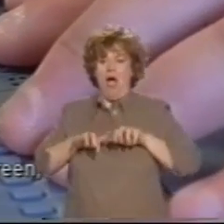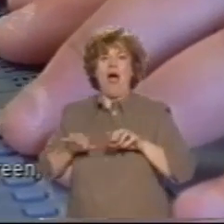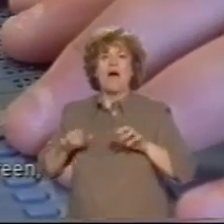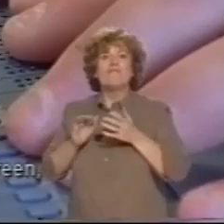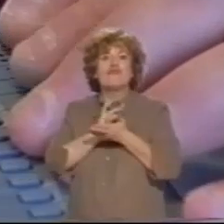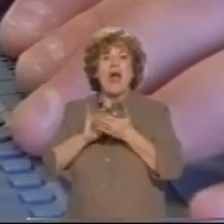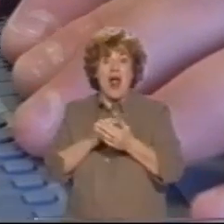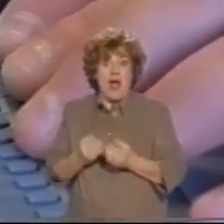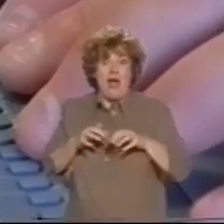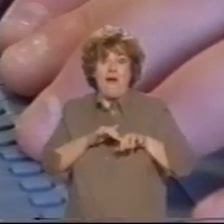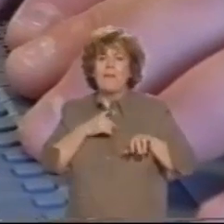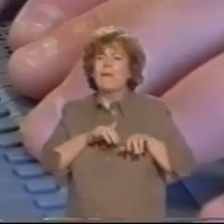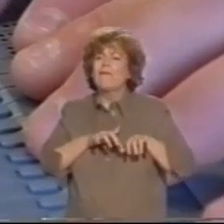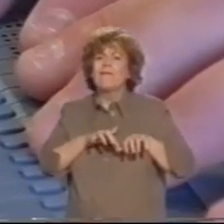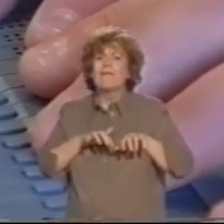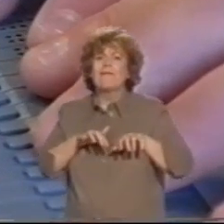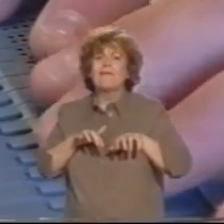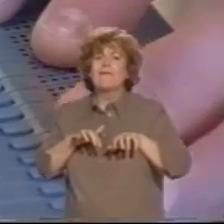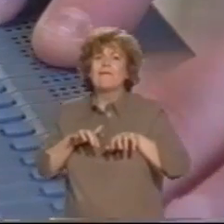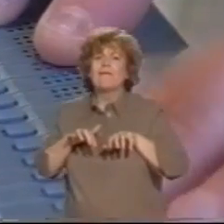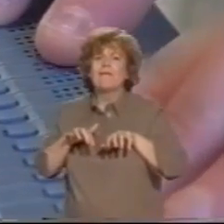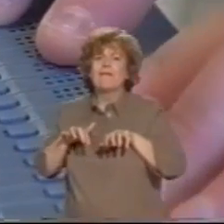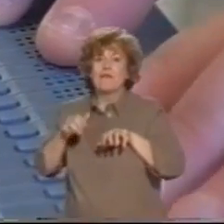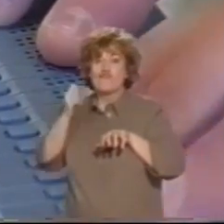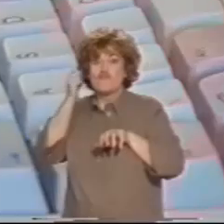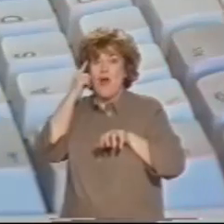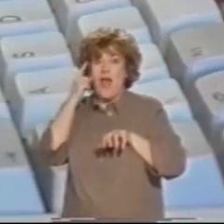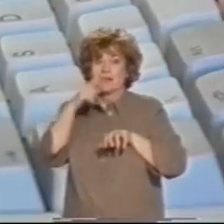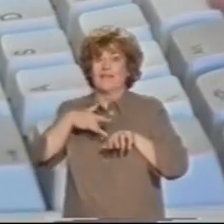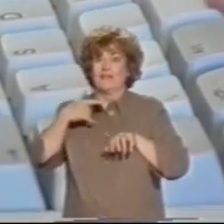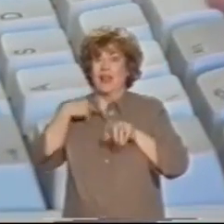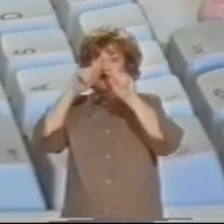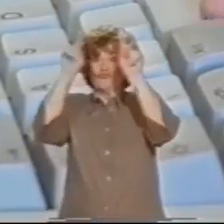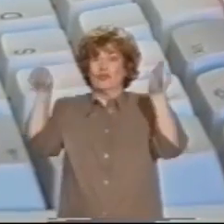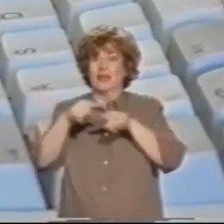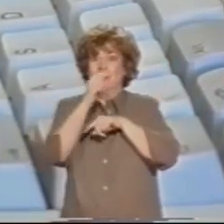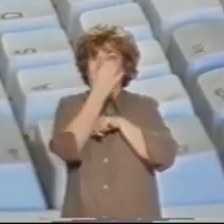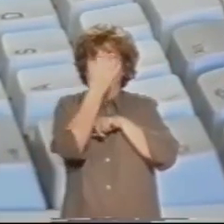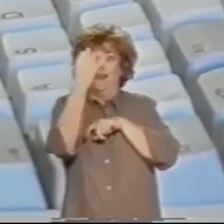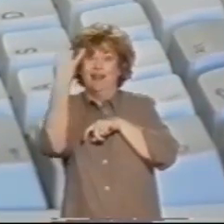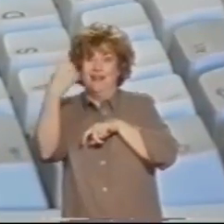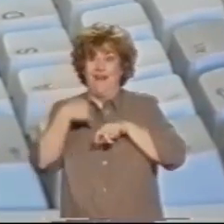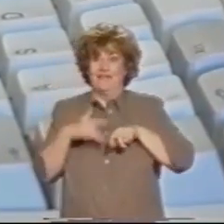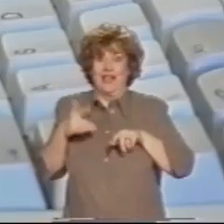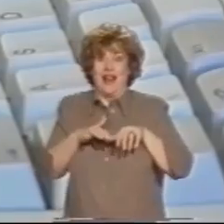Right. And I'm actually feeling it in Braille. So the fox